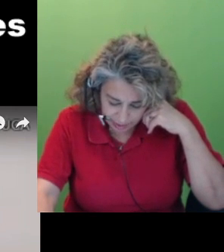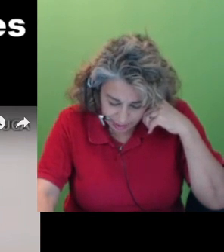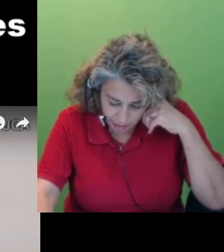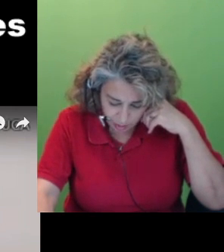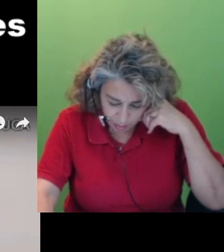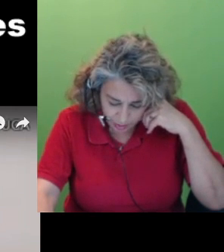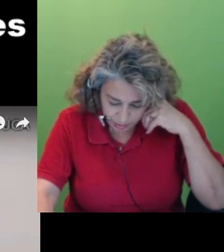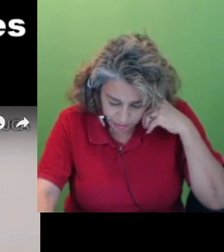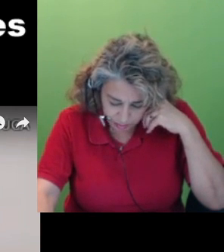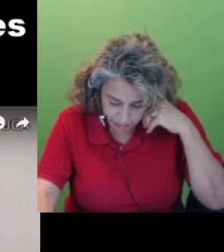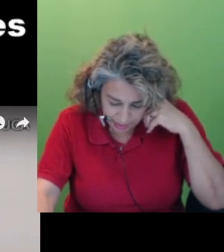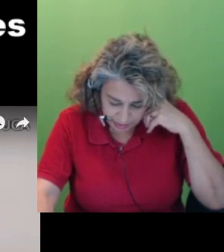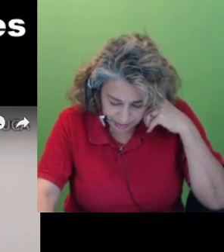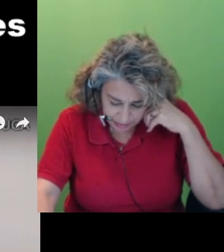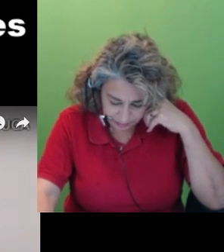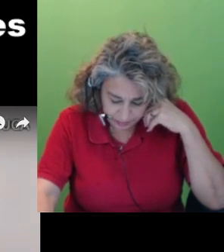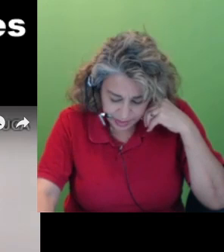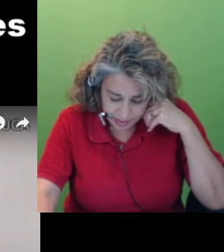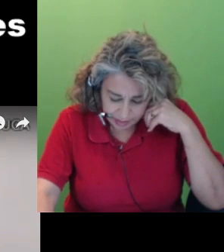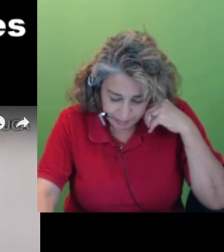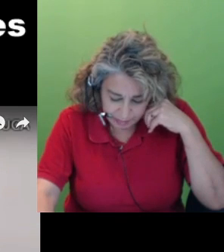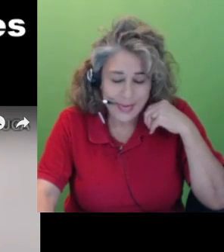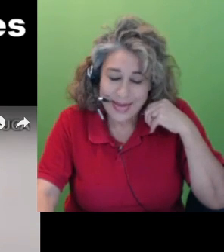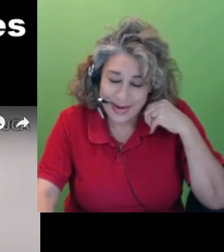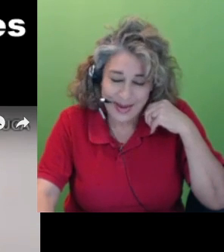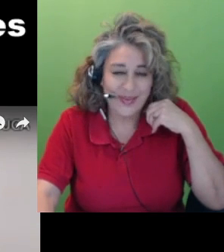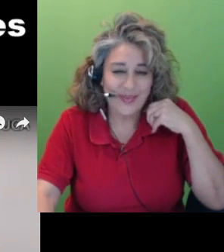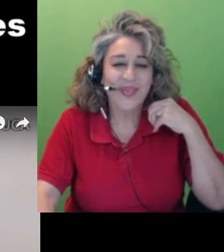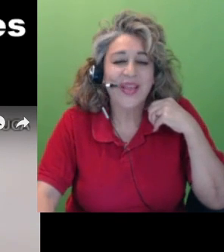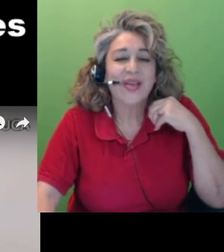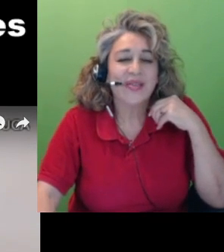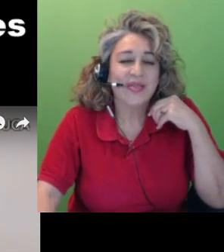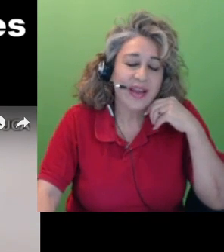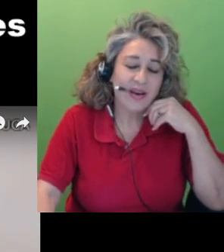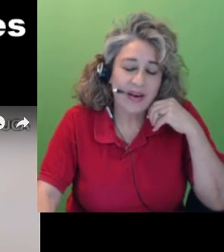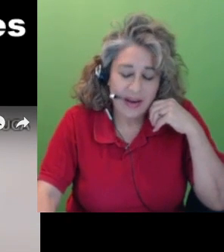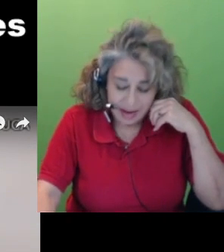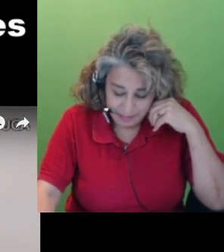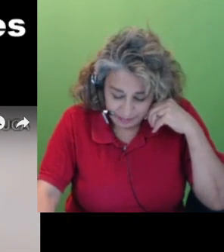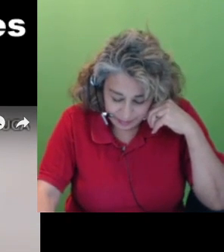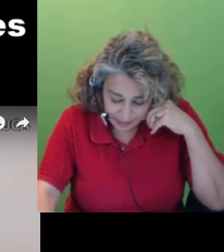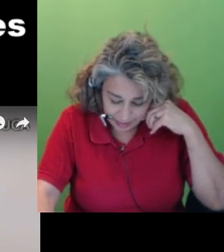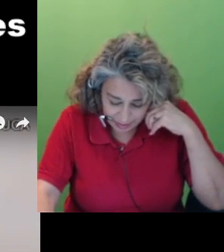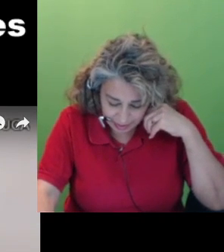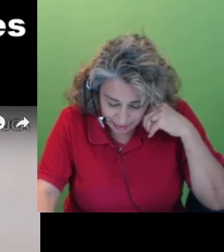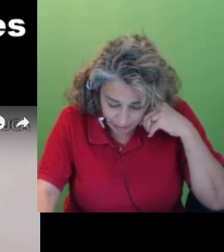That you are one of those men that are